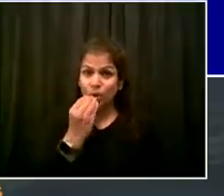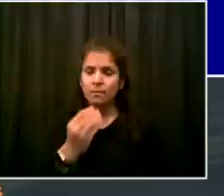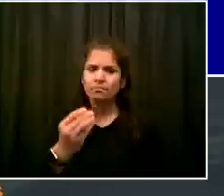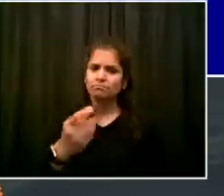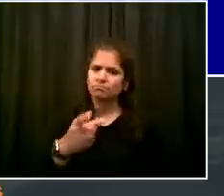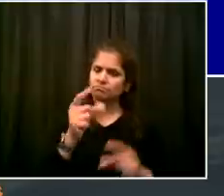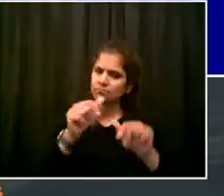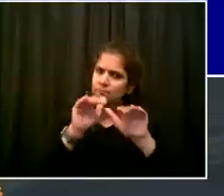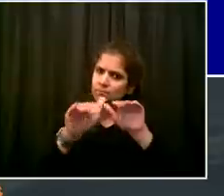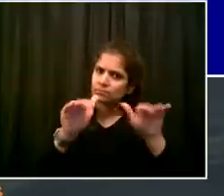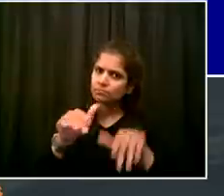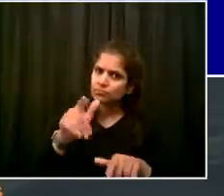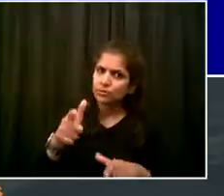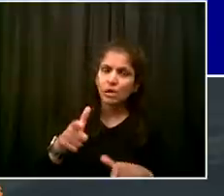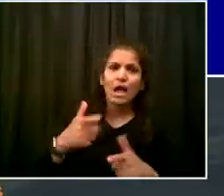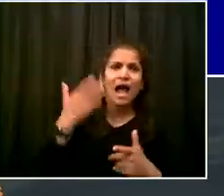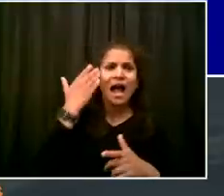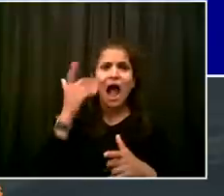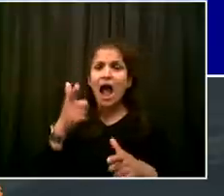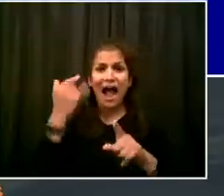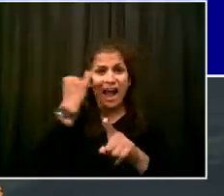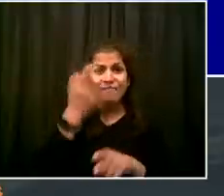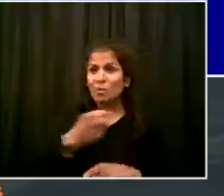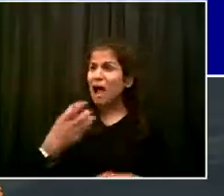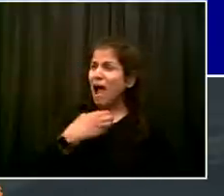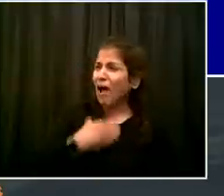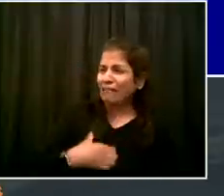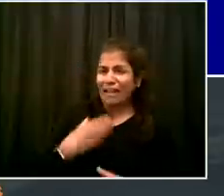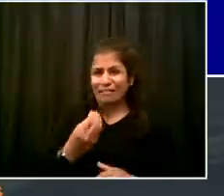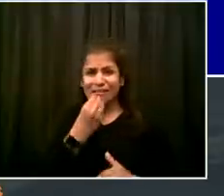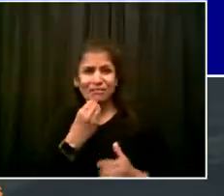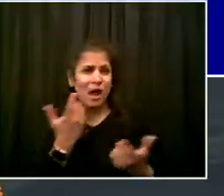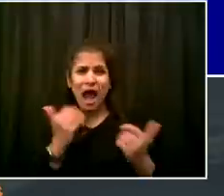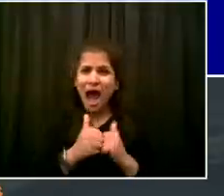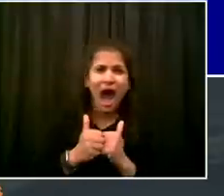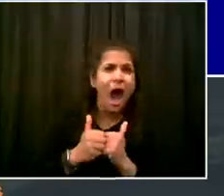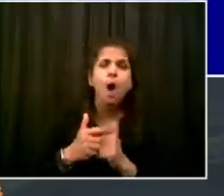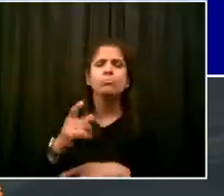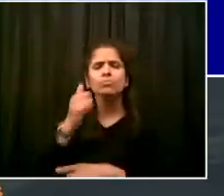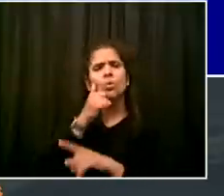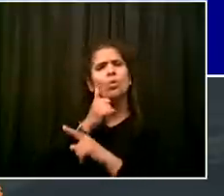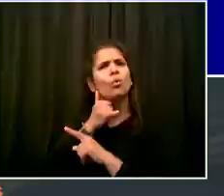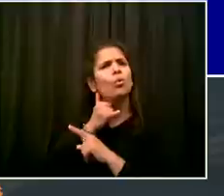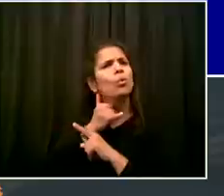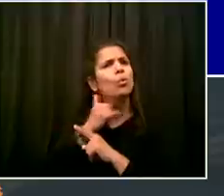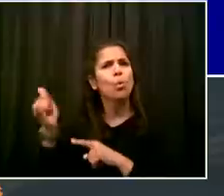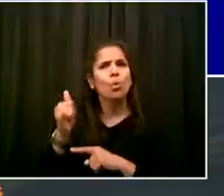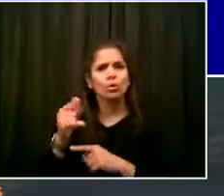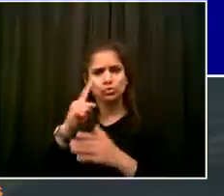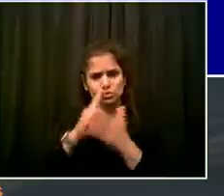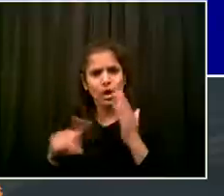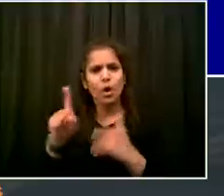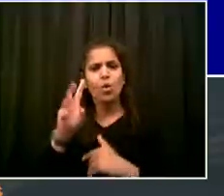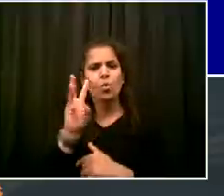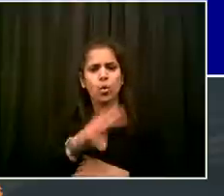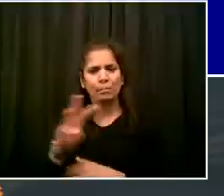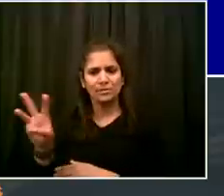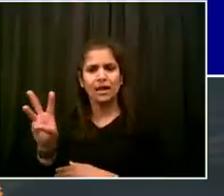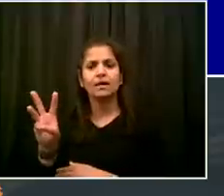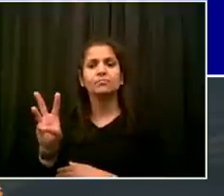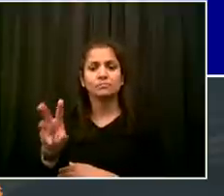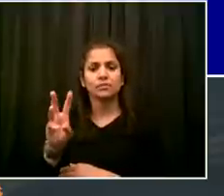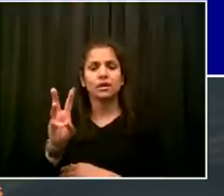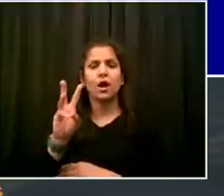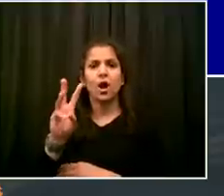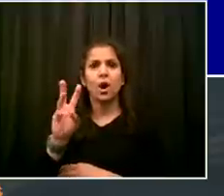get a meal at the community-based sites, you can go to nyc.gov slash get food. If you need a delivery, you